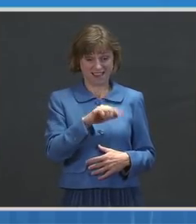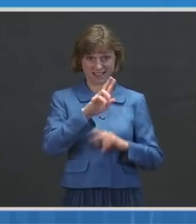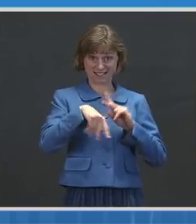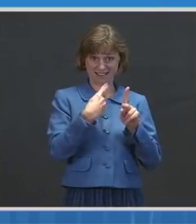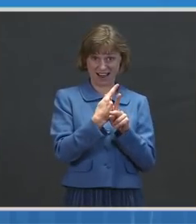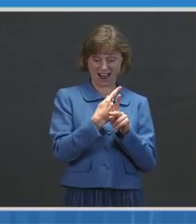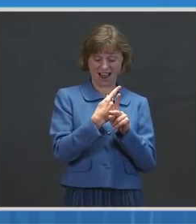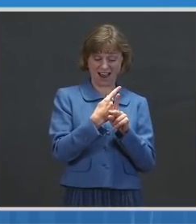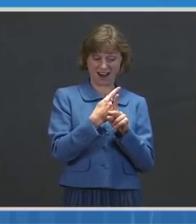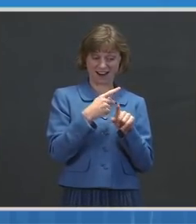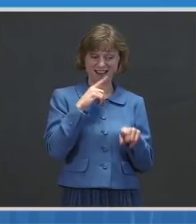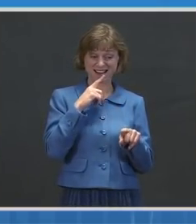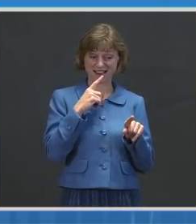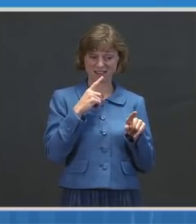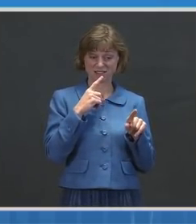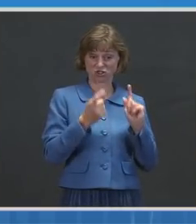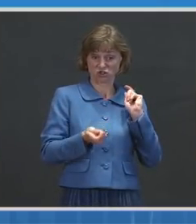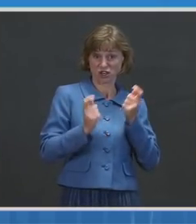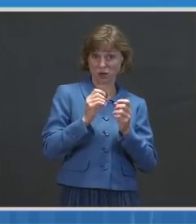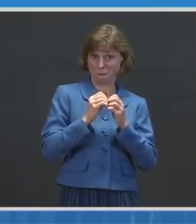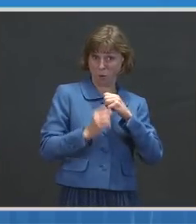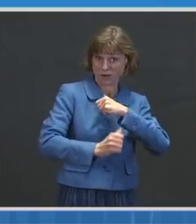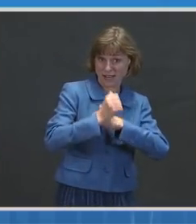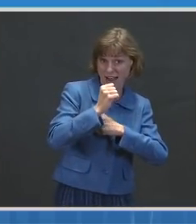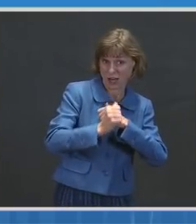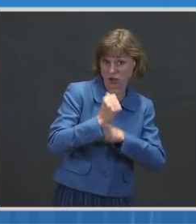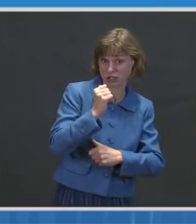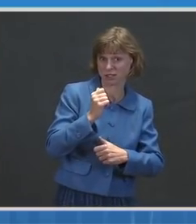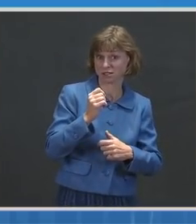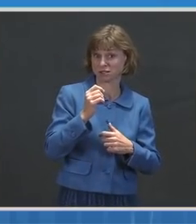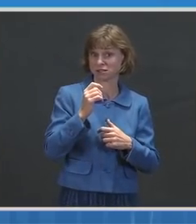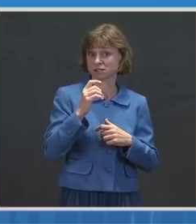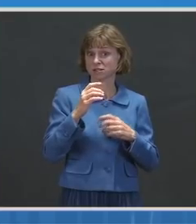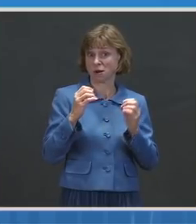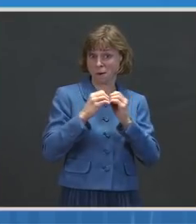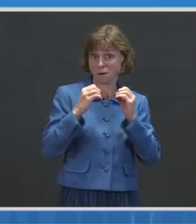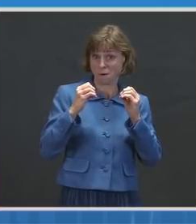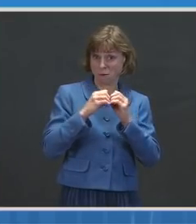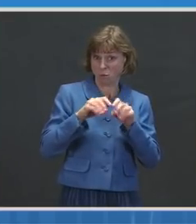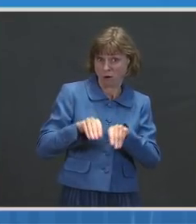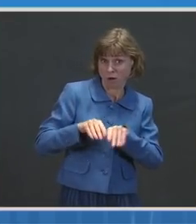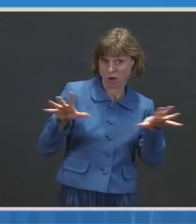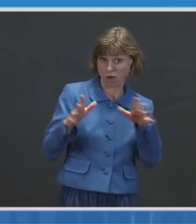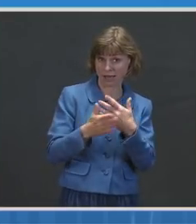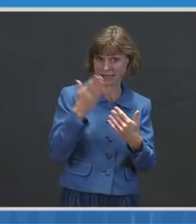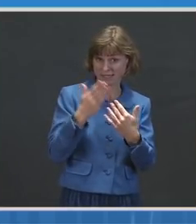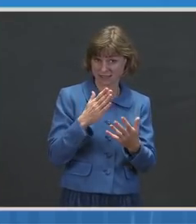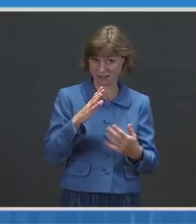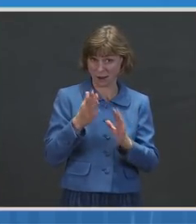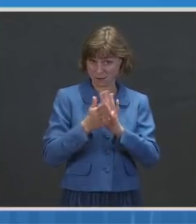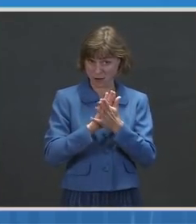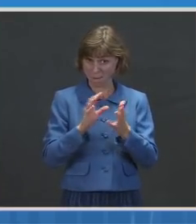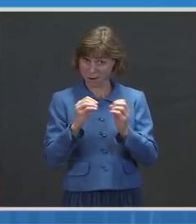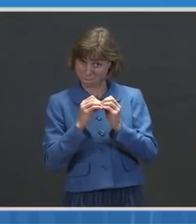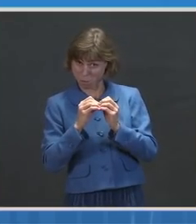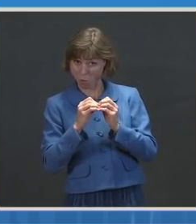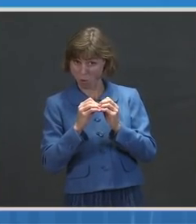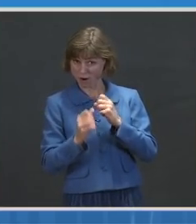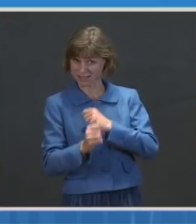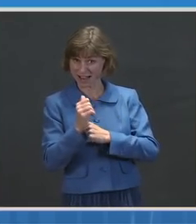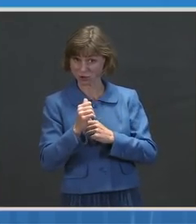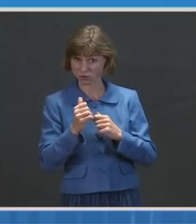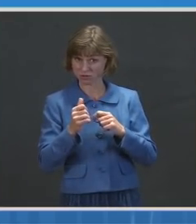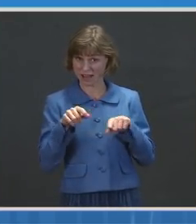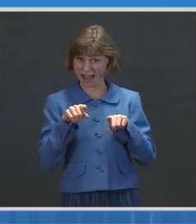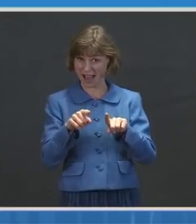virulent strain or a more dangerous strain and that it is more dangerous as it mutates? And then I have a follow-up. Dr. Okay.